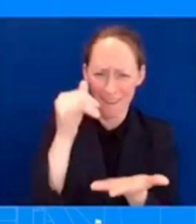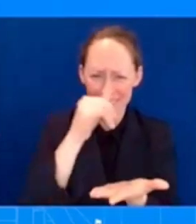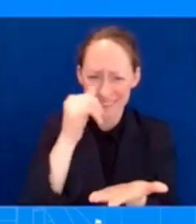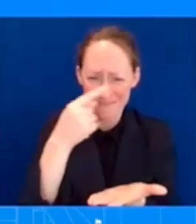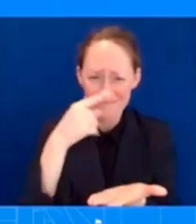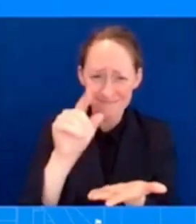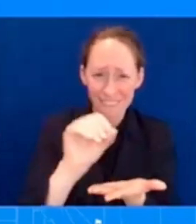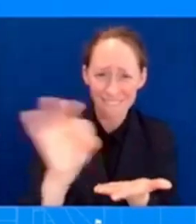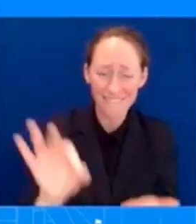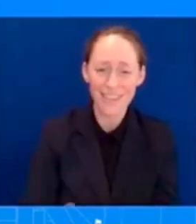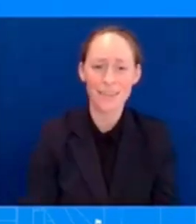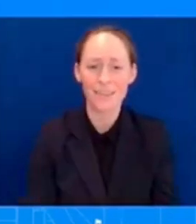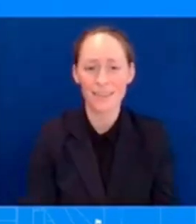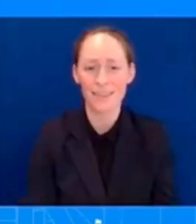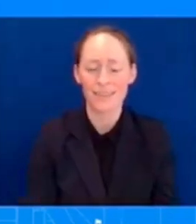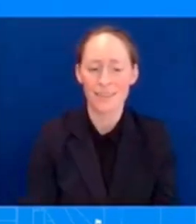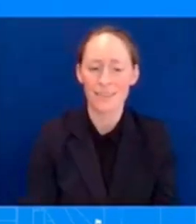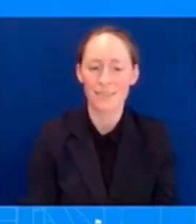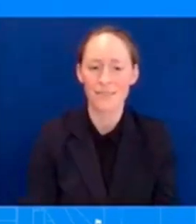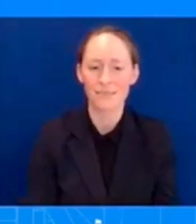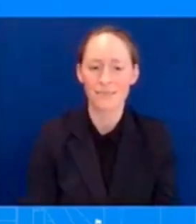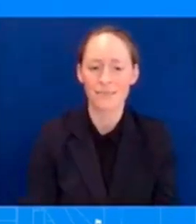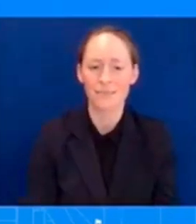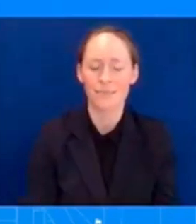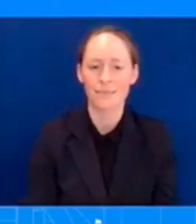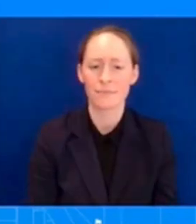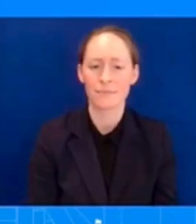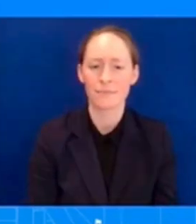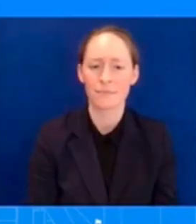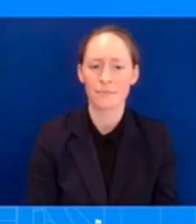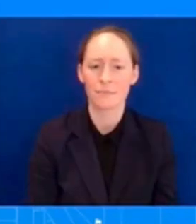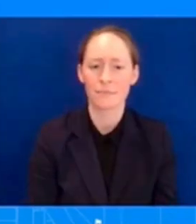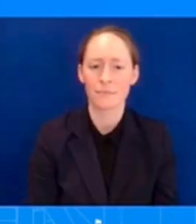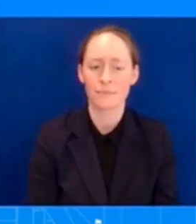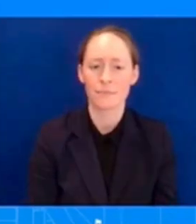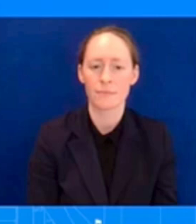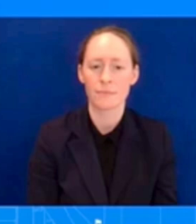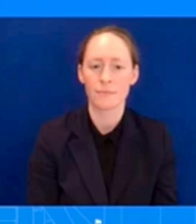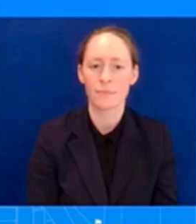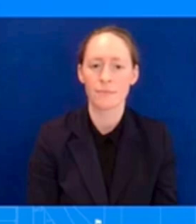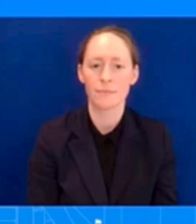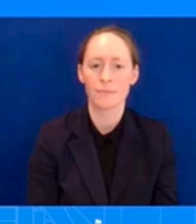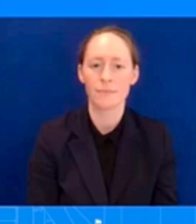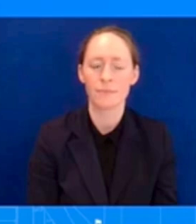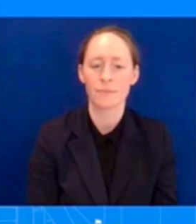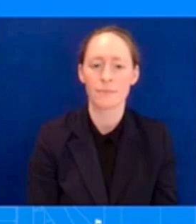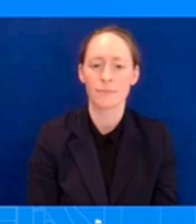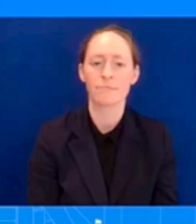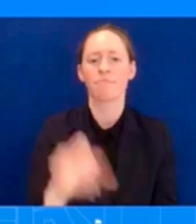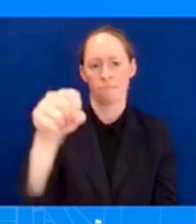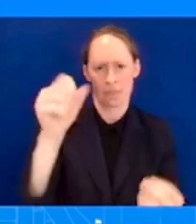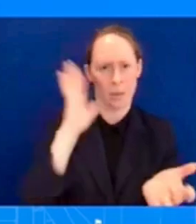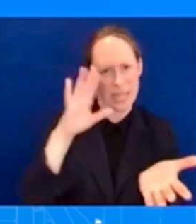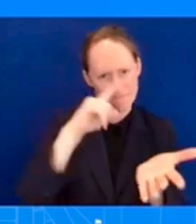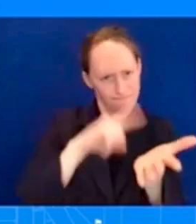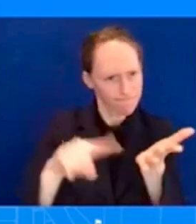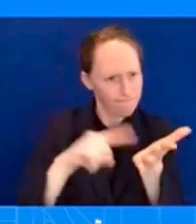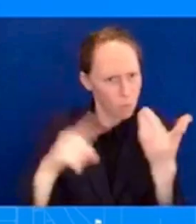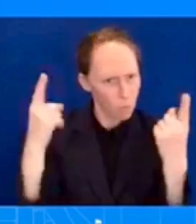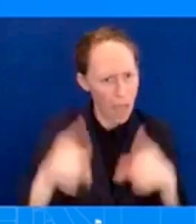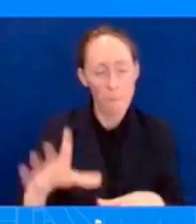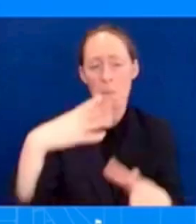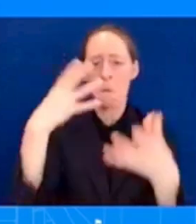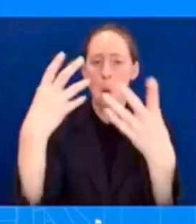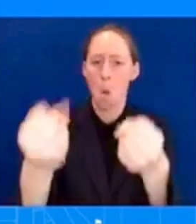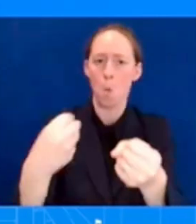right now. Okay. And so there's going to be investigation done on that. not going to get ahead of that. So certainly would refer you to the state